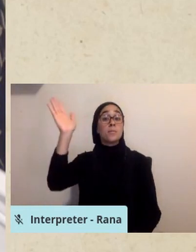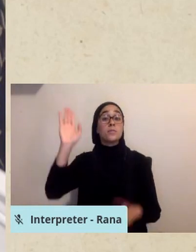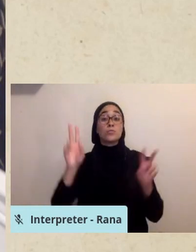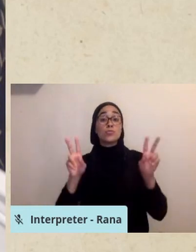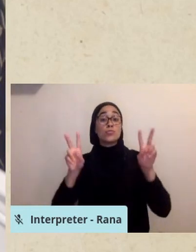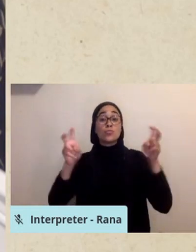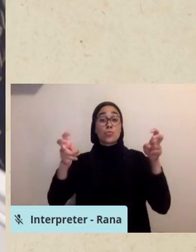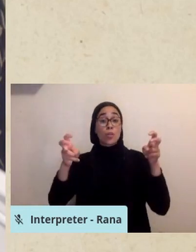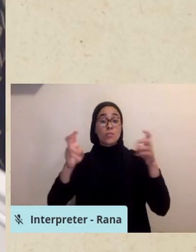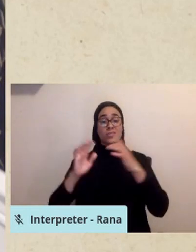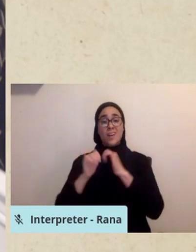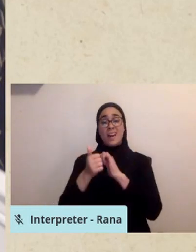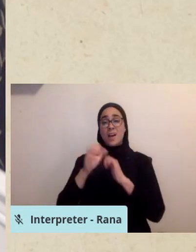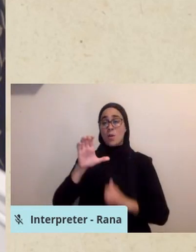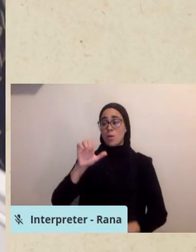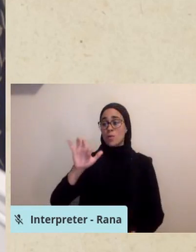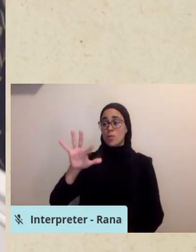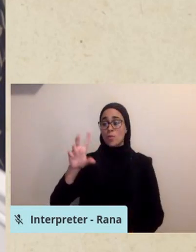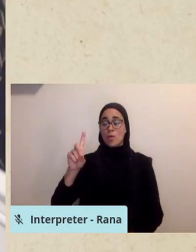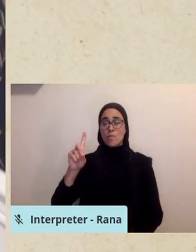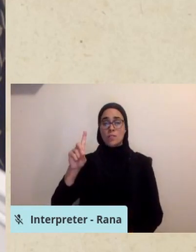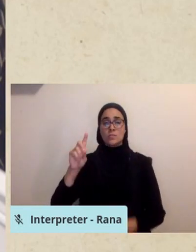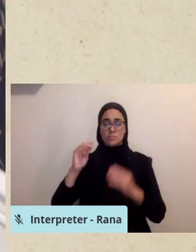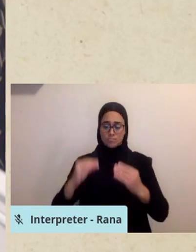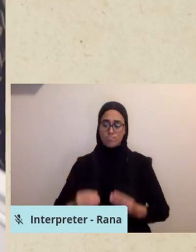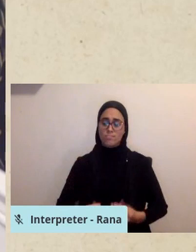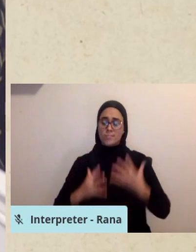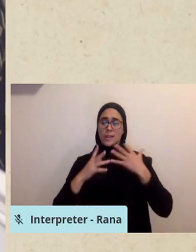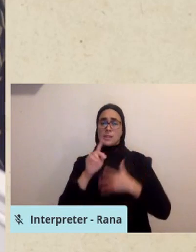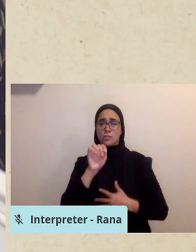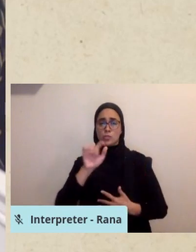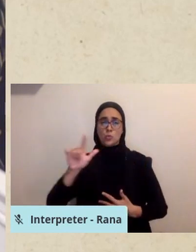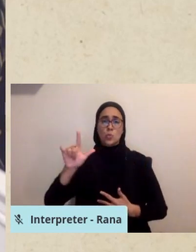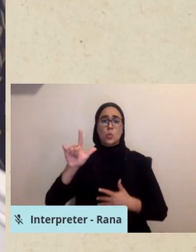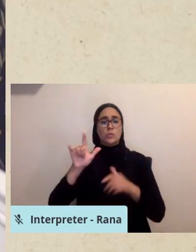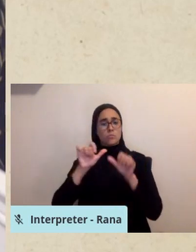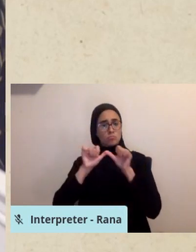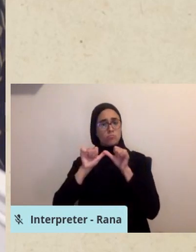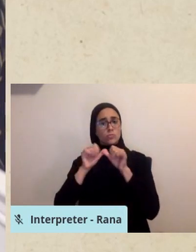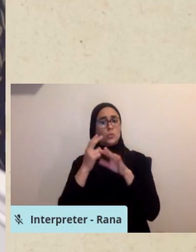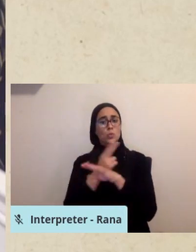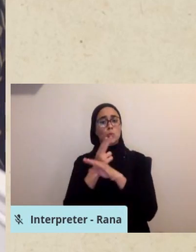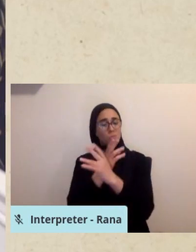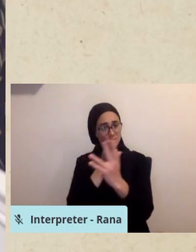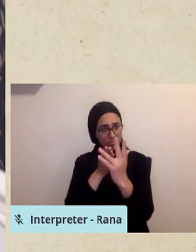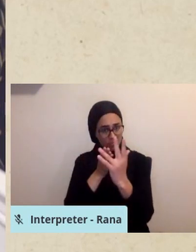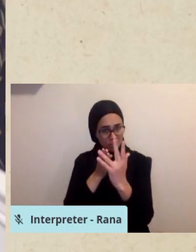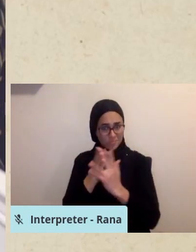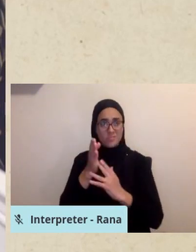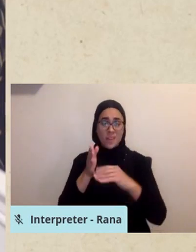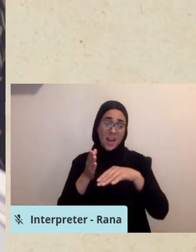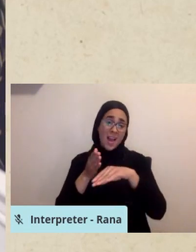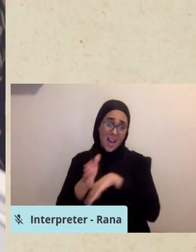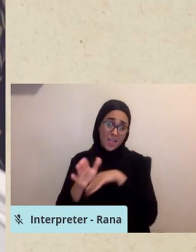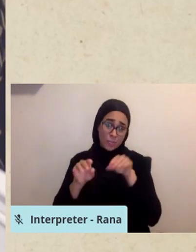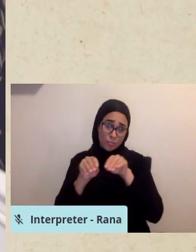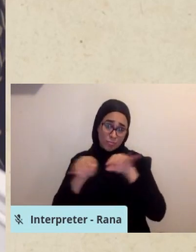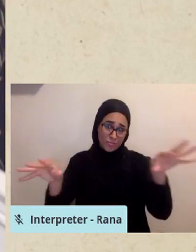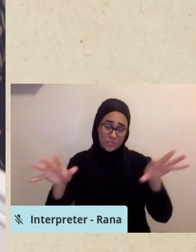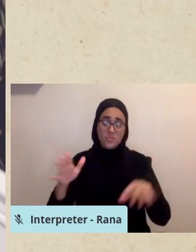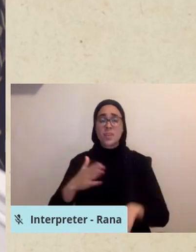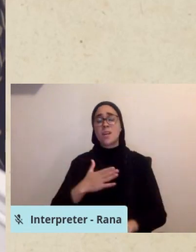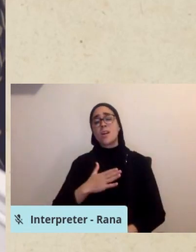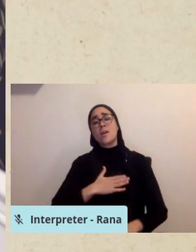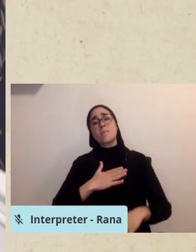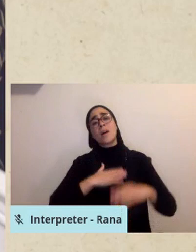COVID Inspired a Tool for Beyond the Pandemic. My cherished teachers, my wonderful colleagues, and my honored